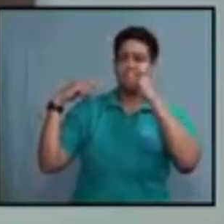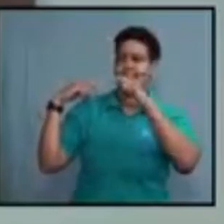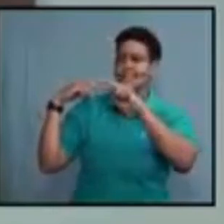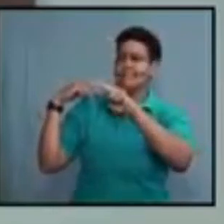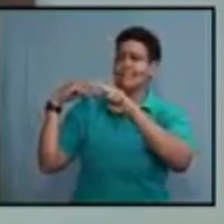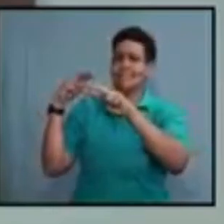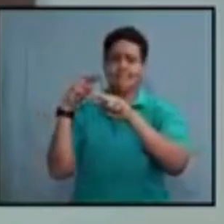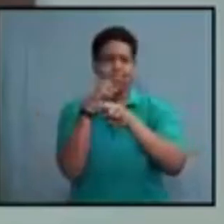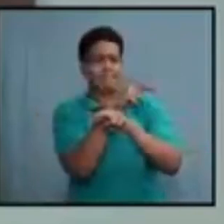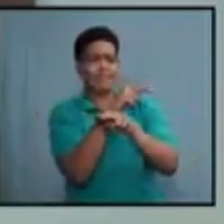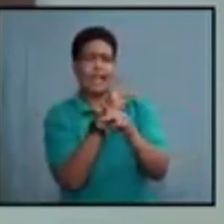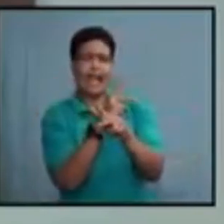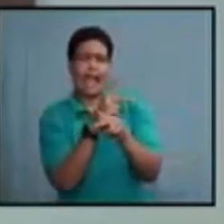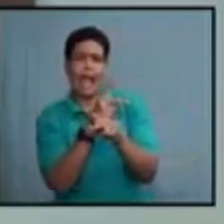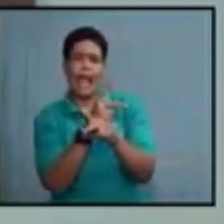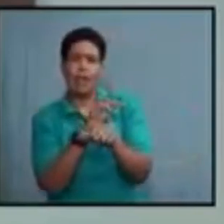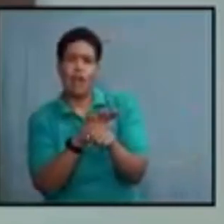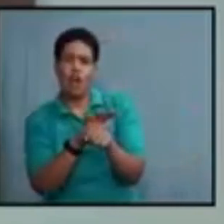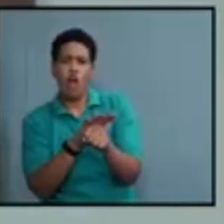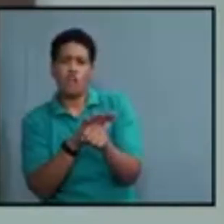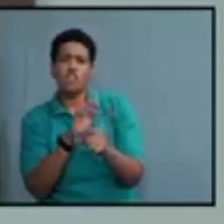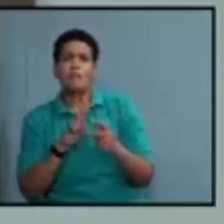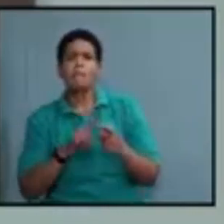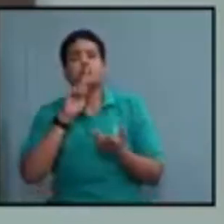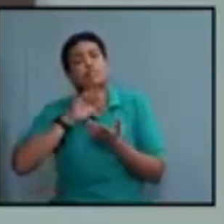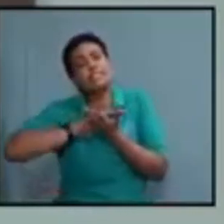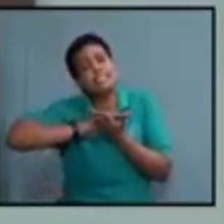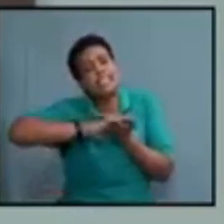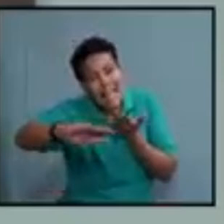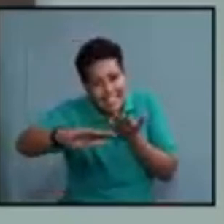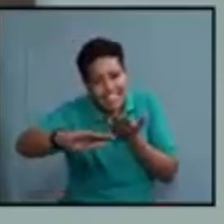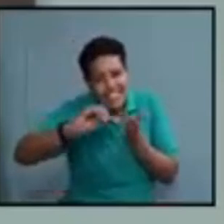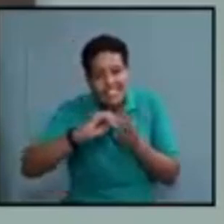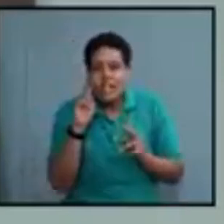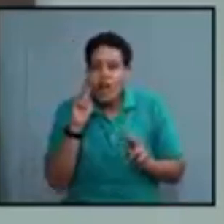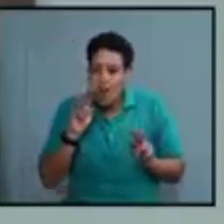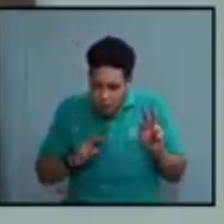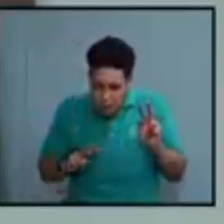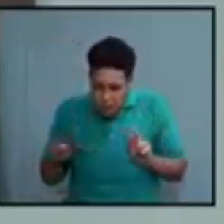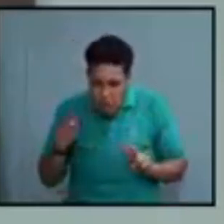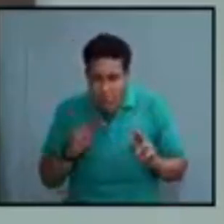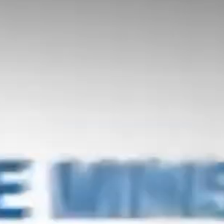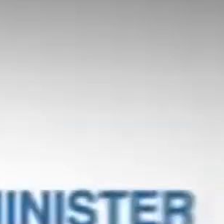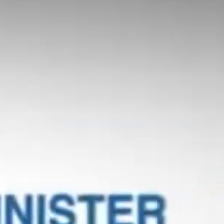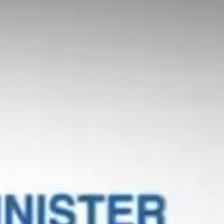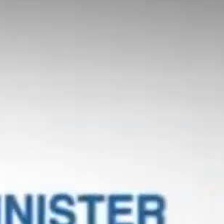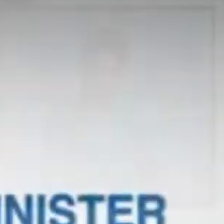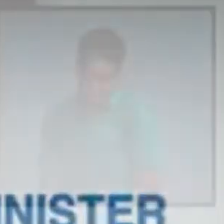care, caution, and diligence in observing the protocols.